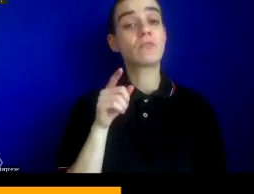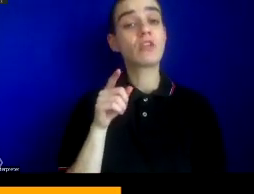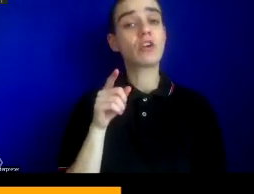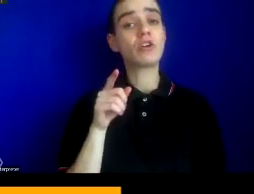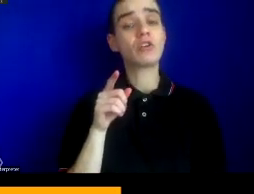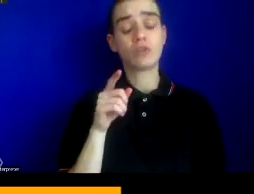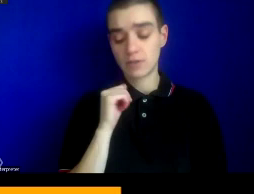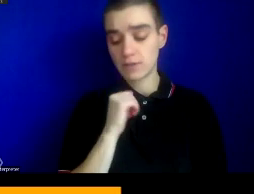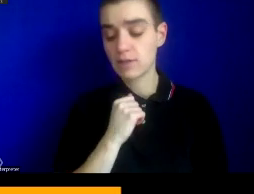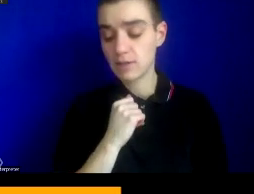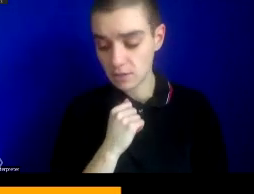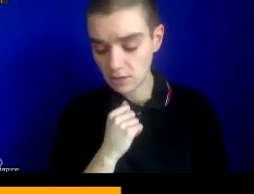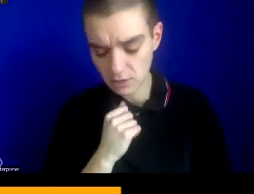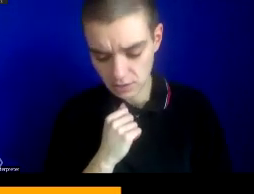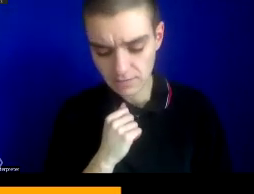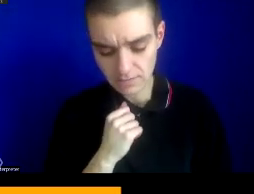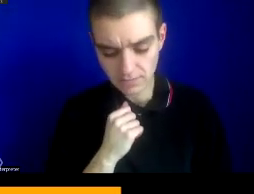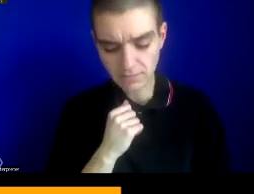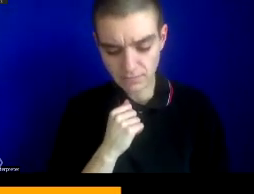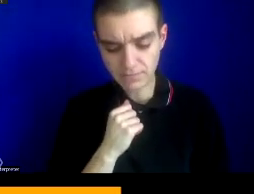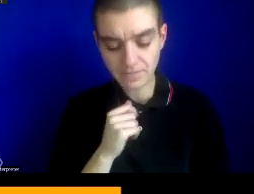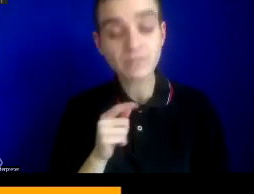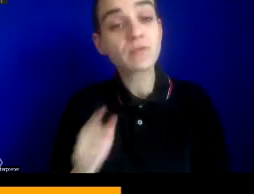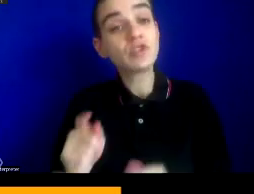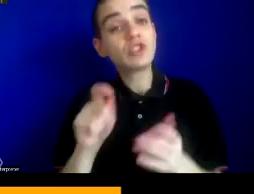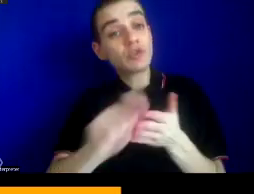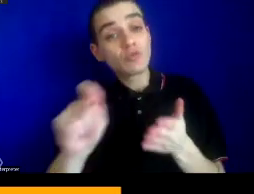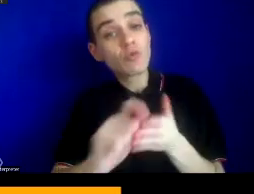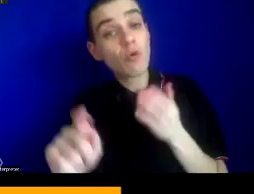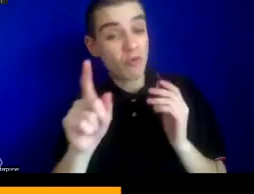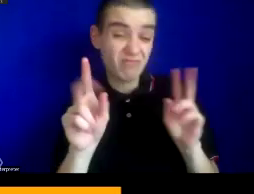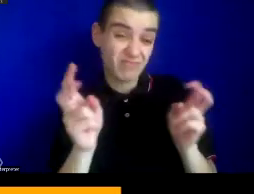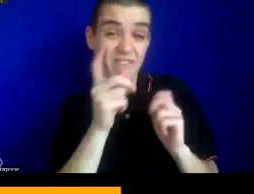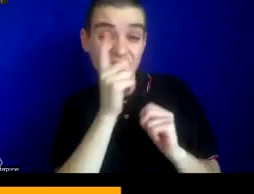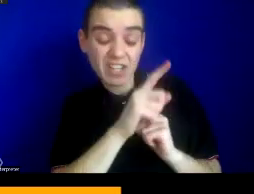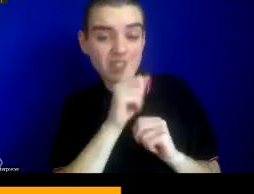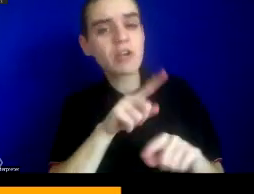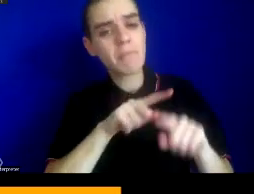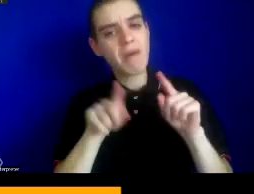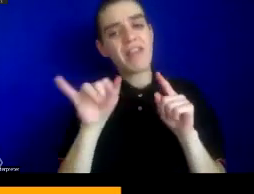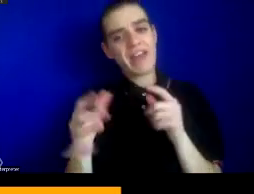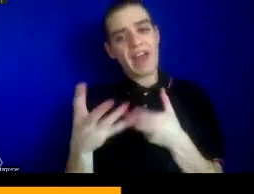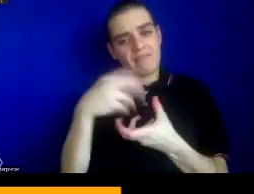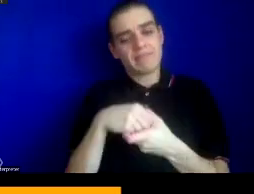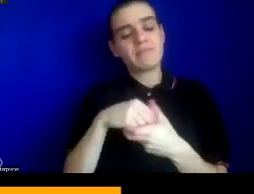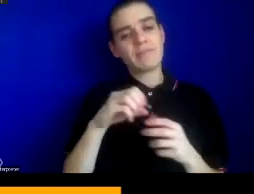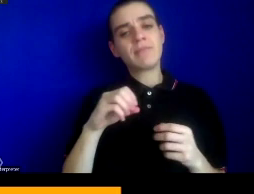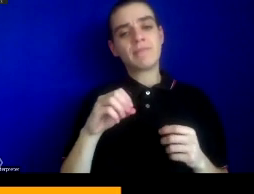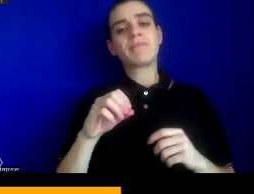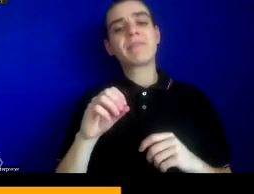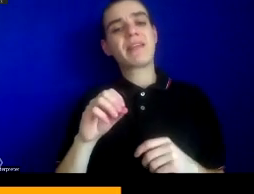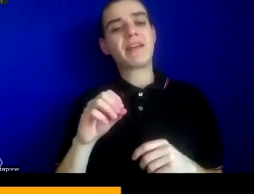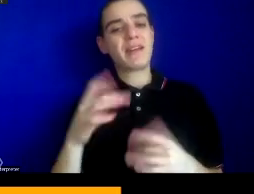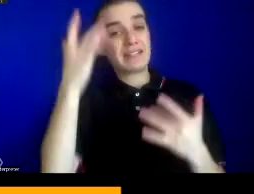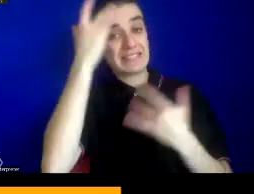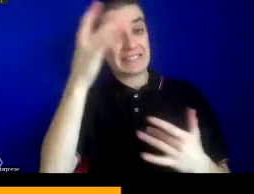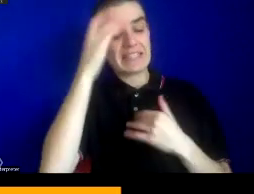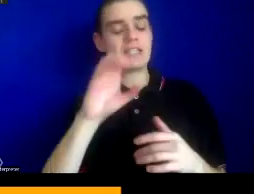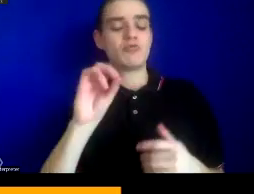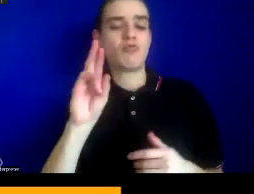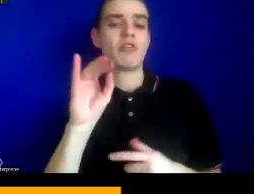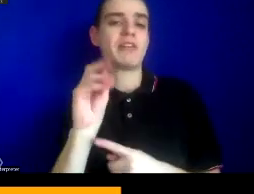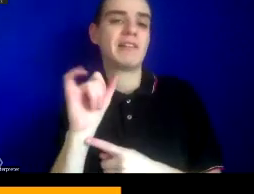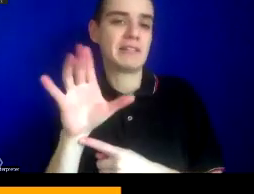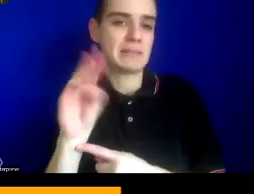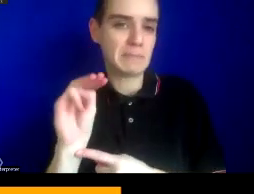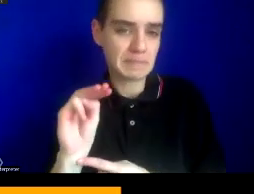in fiction several aspects of what I should be calling epidemic orientalism, a way of apprehending and recognizing infectious disease threat